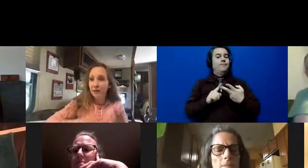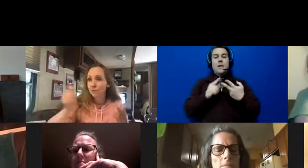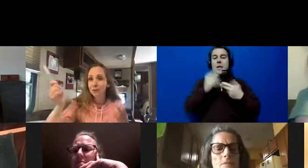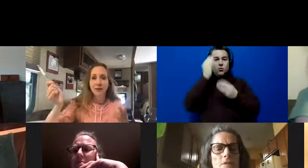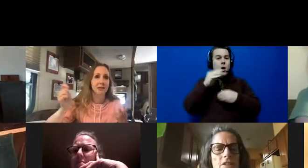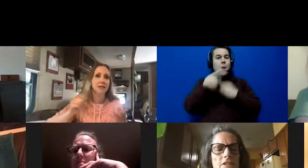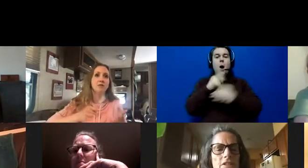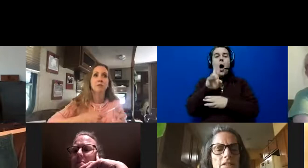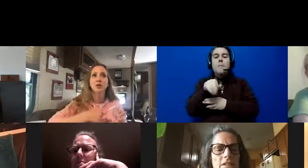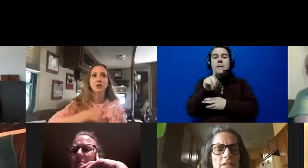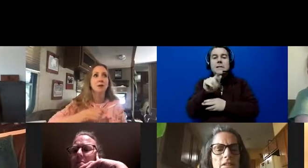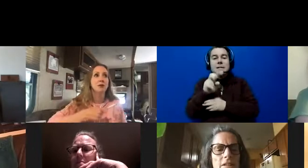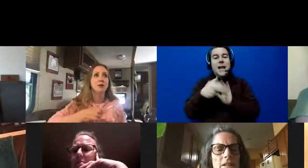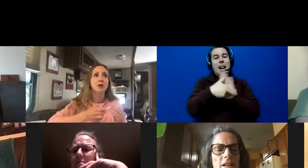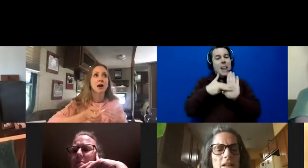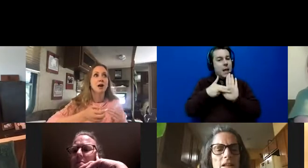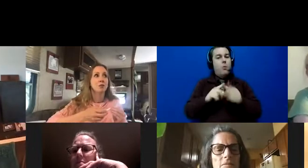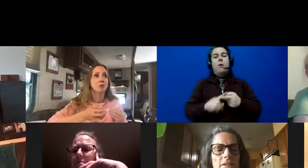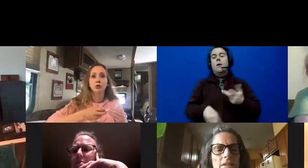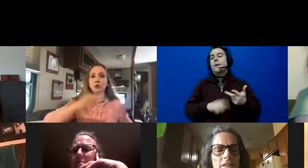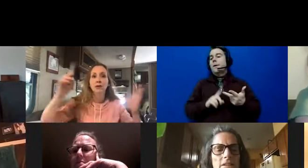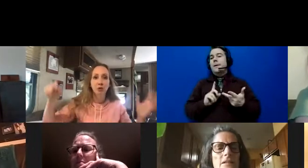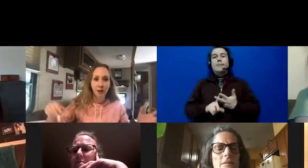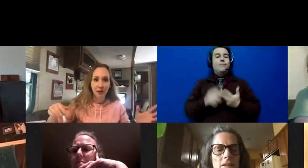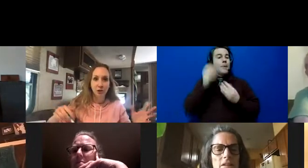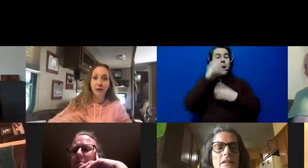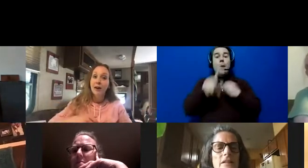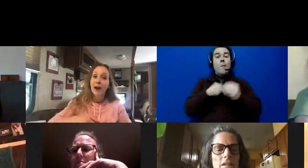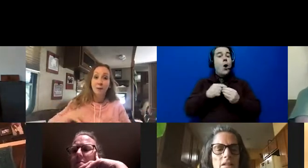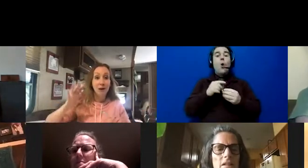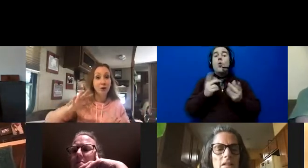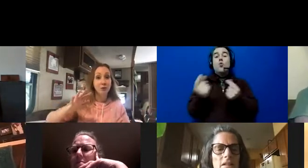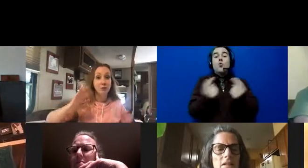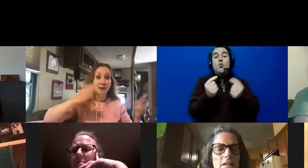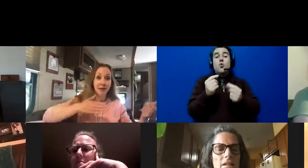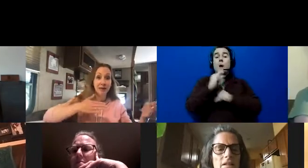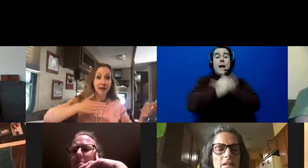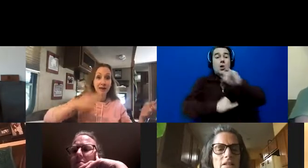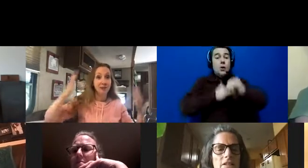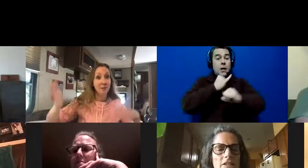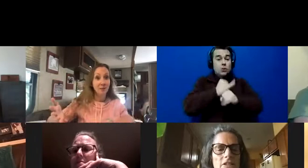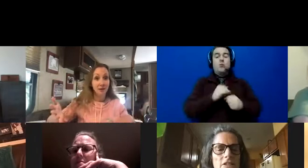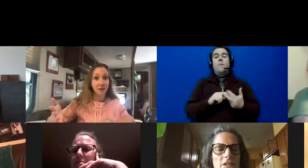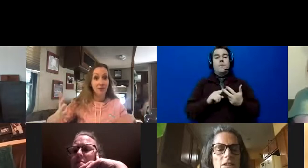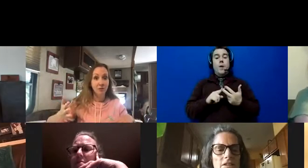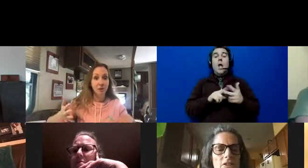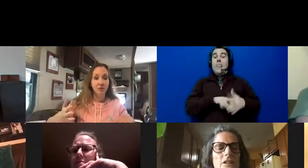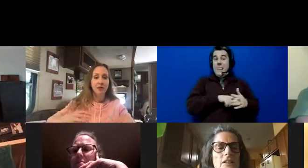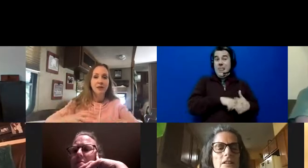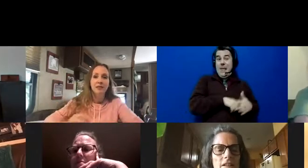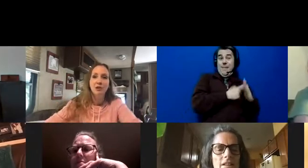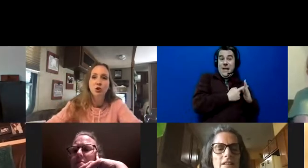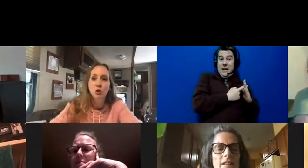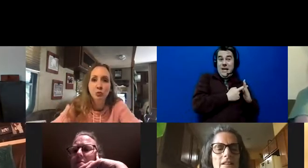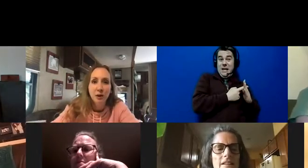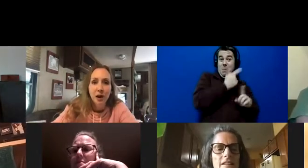labeling. It's information about, um, what they're doing internationally and about the beginning and the middle of the month.